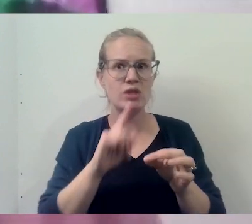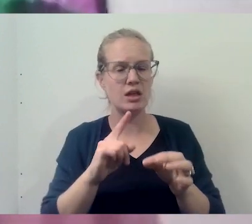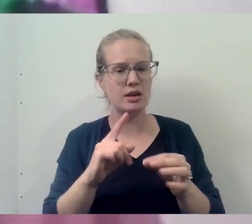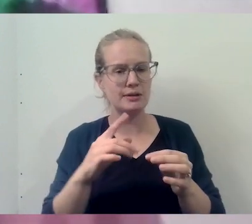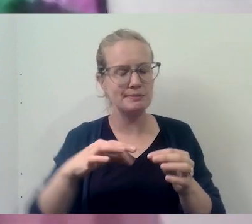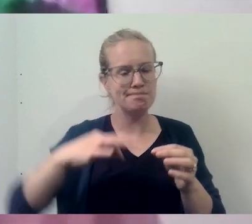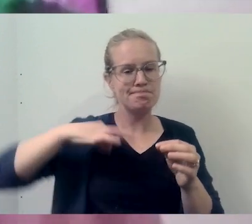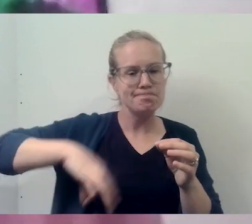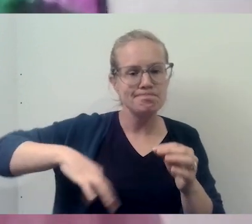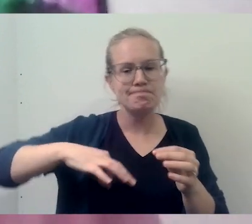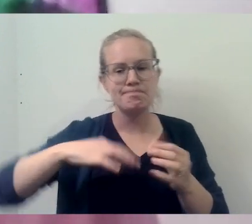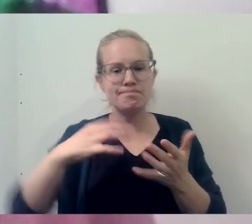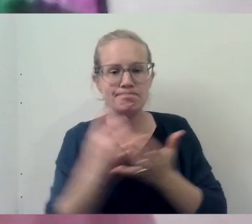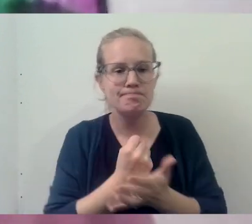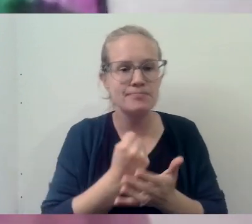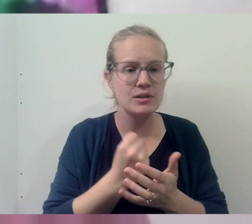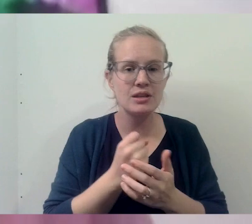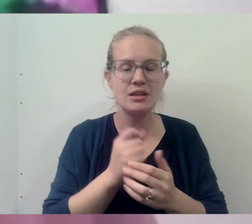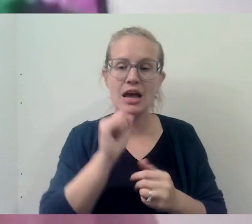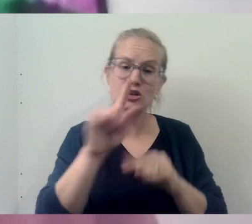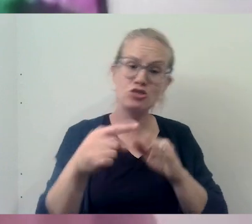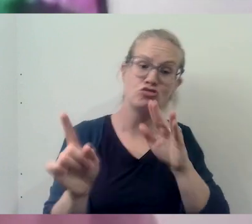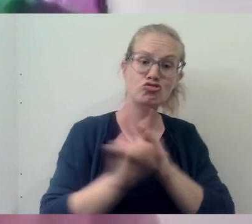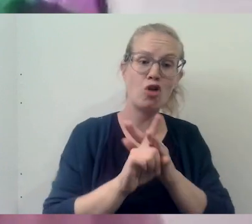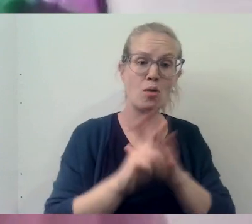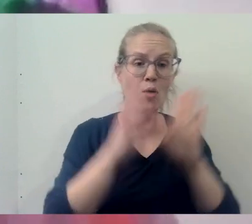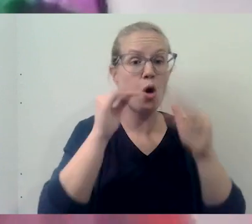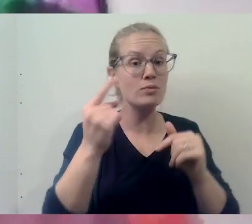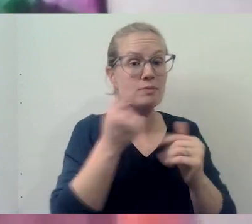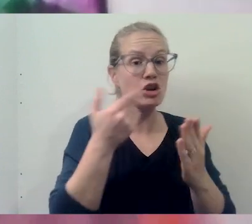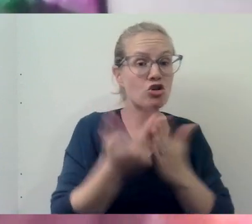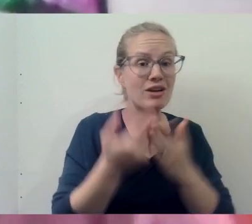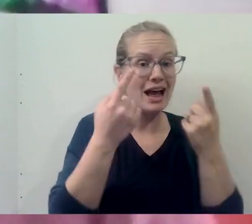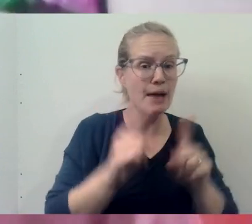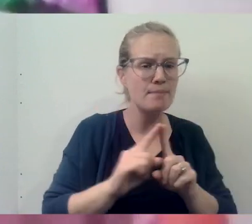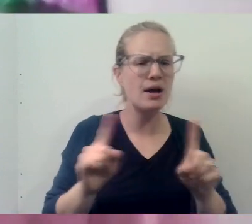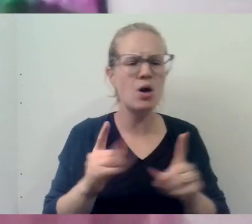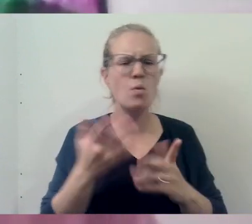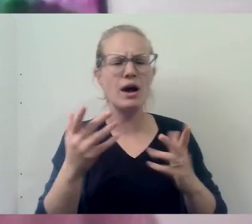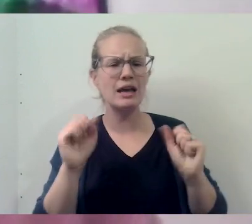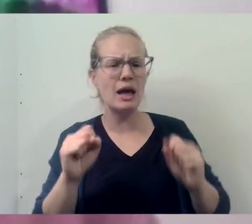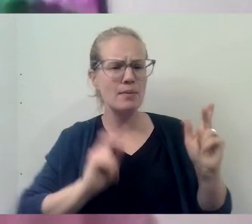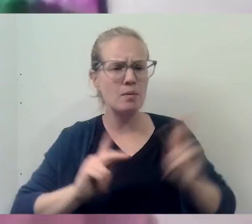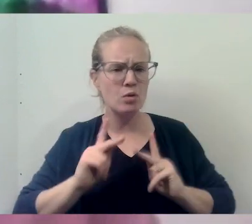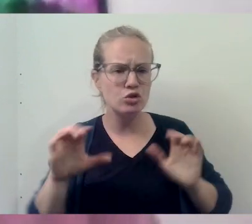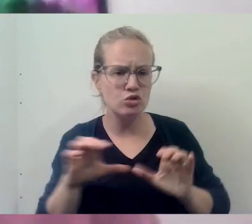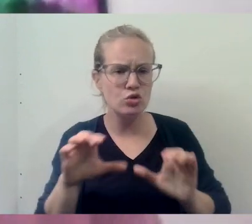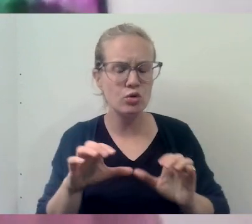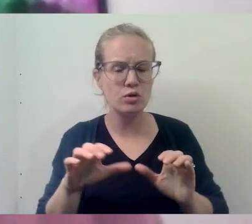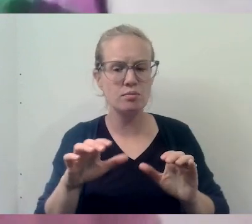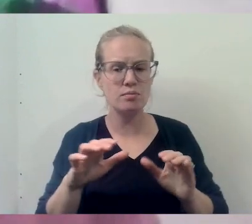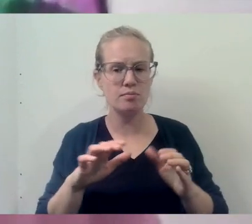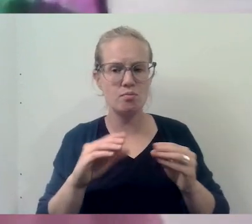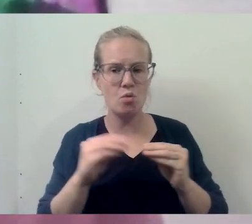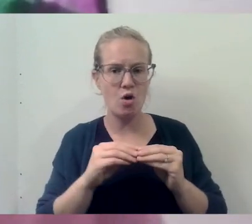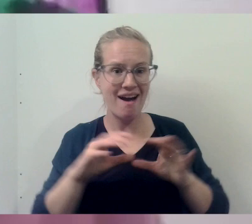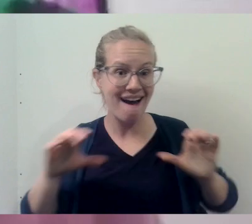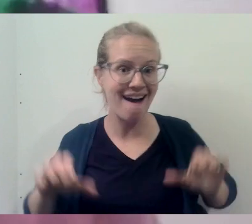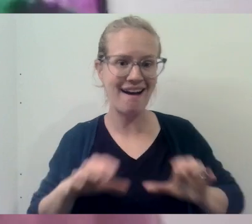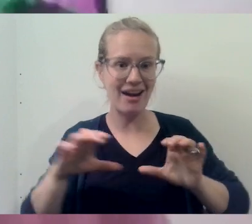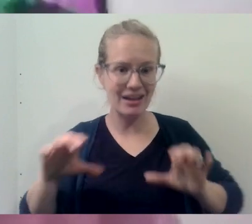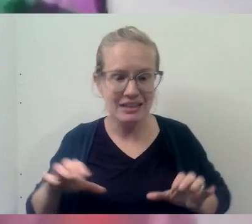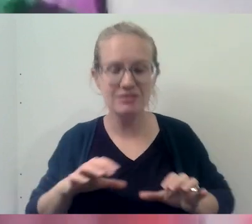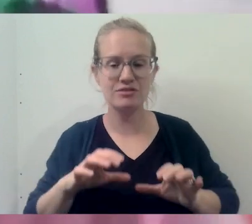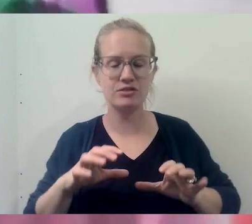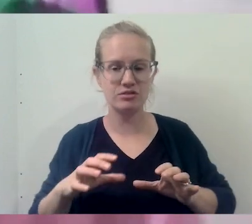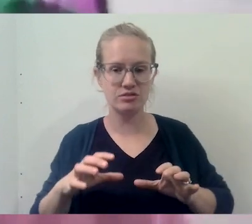other than just, you know, show up and, and hope something good happens. Are there, are there things that people can do to be more of an active agent and